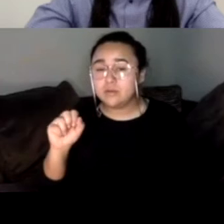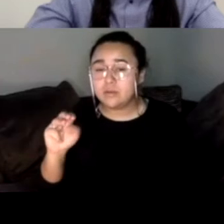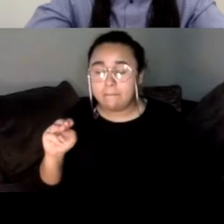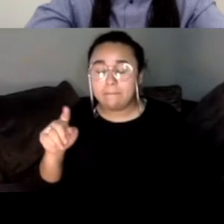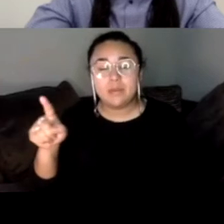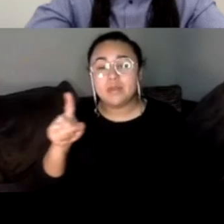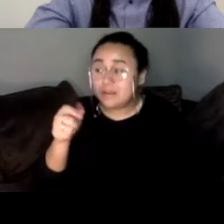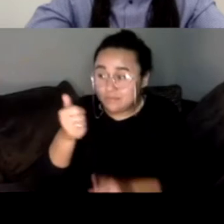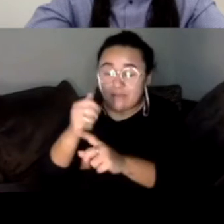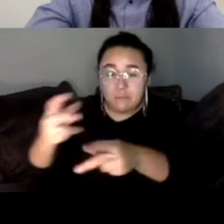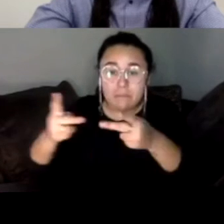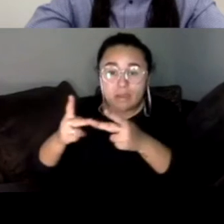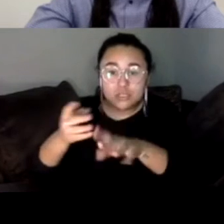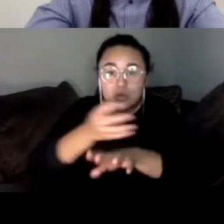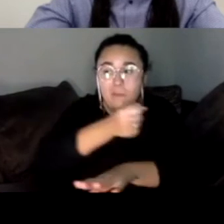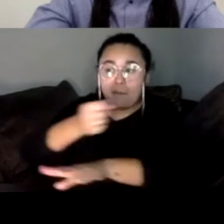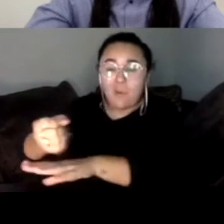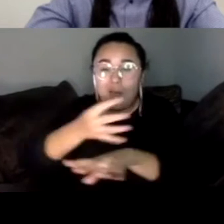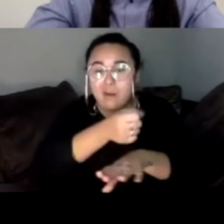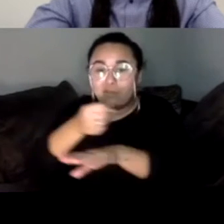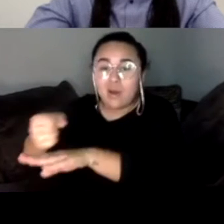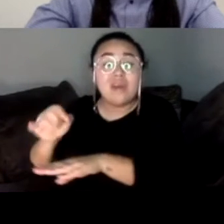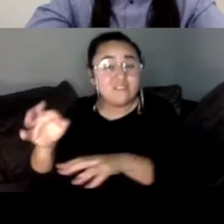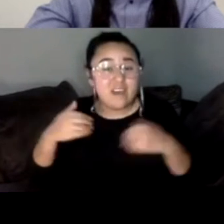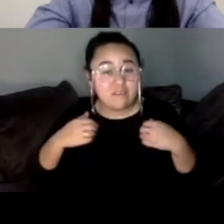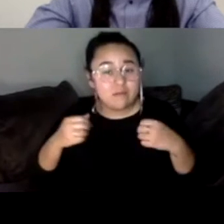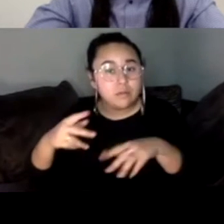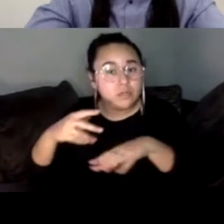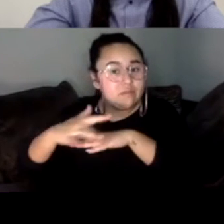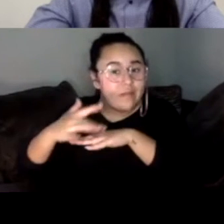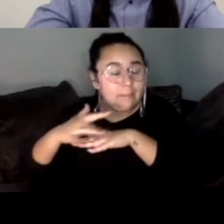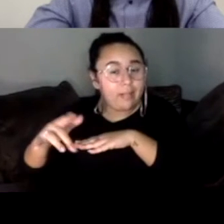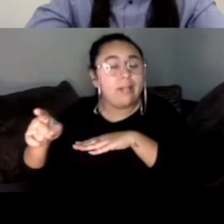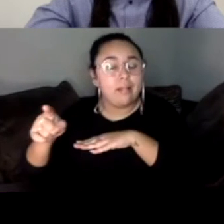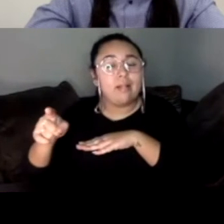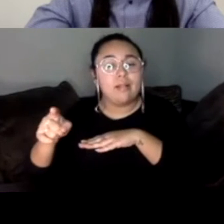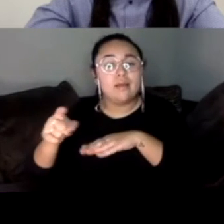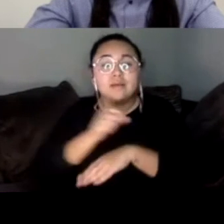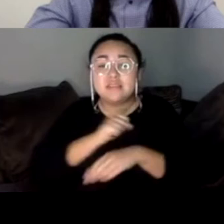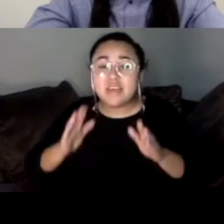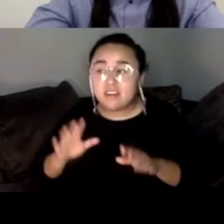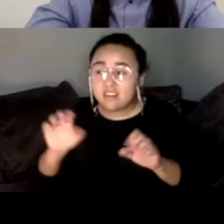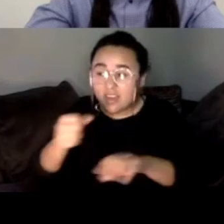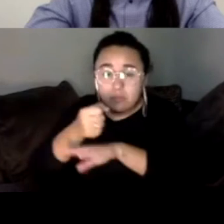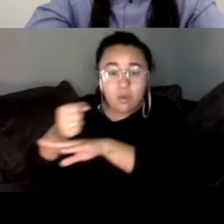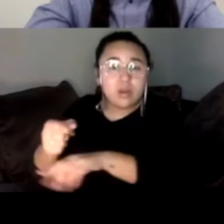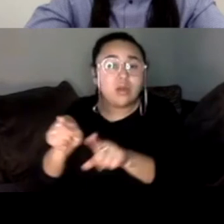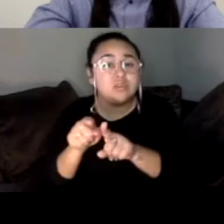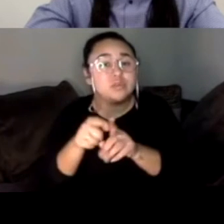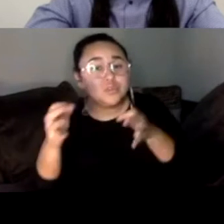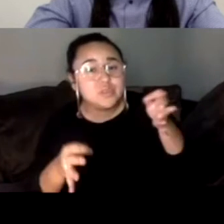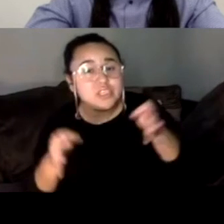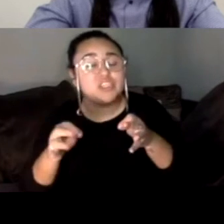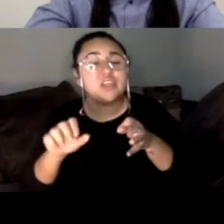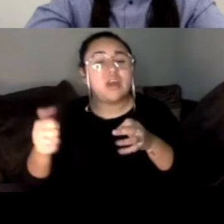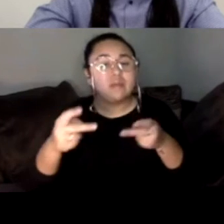position to appoint, uh, if there's an opportunity, um, uh, senator as well as the judicial and other, uh,